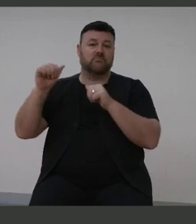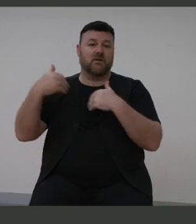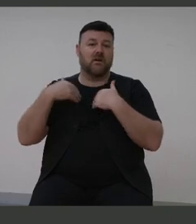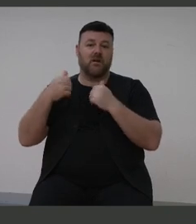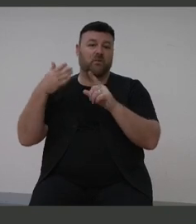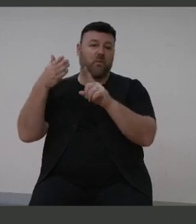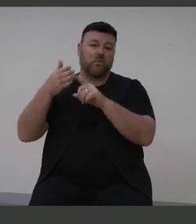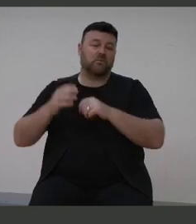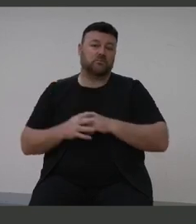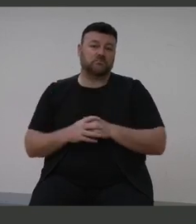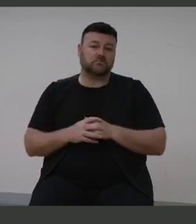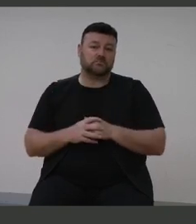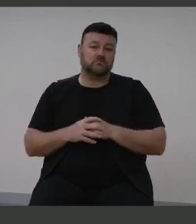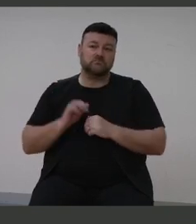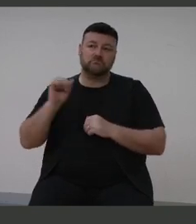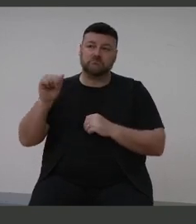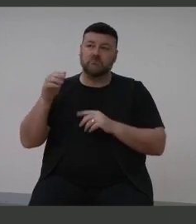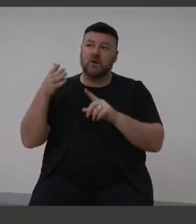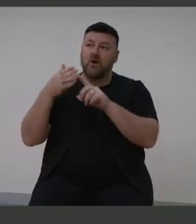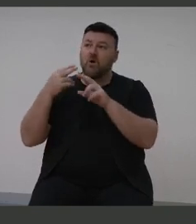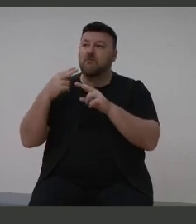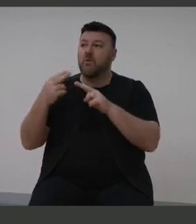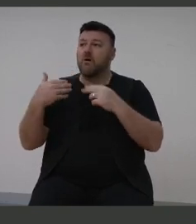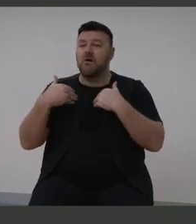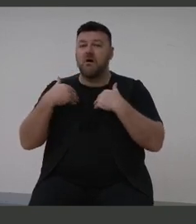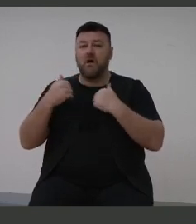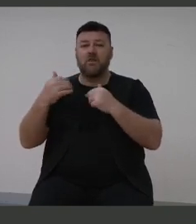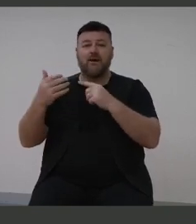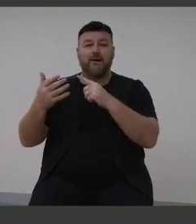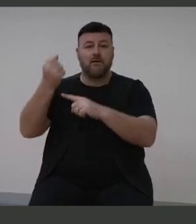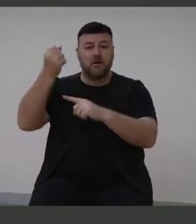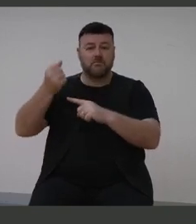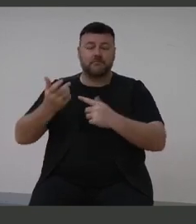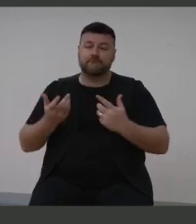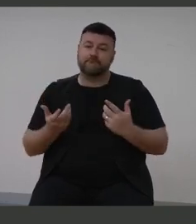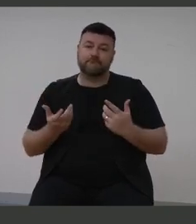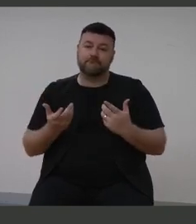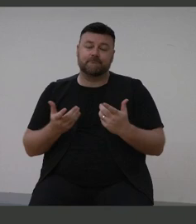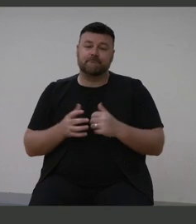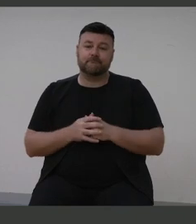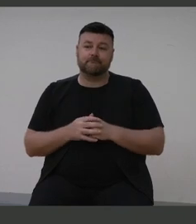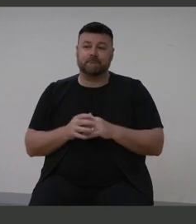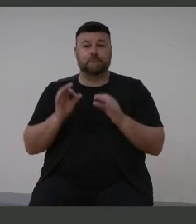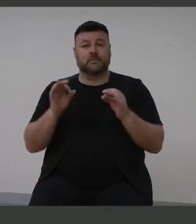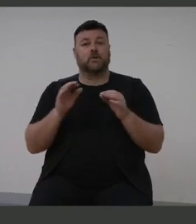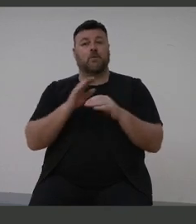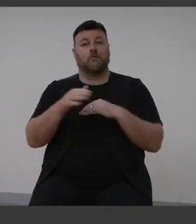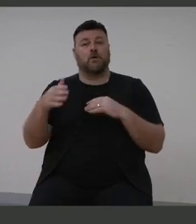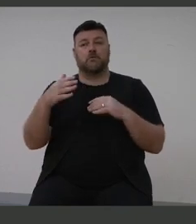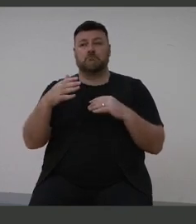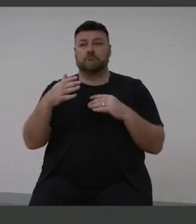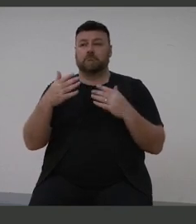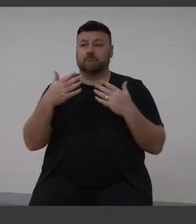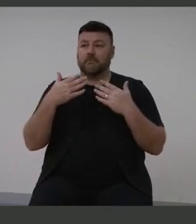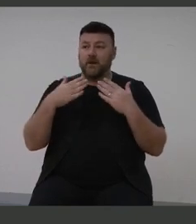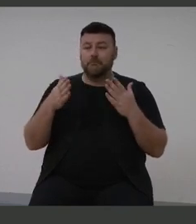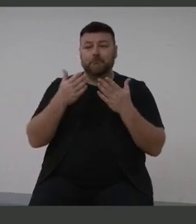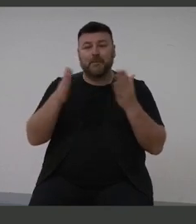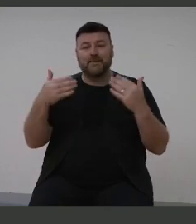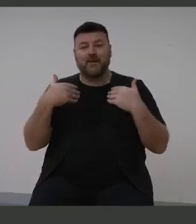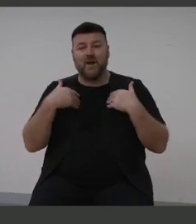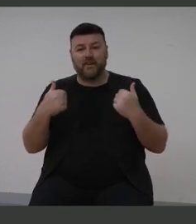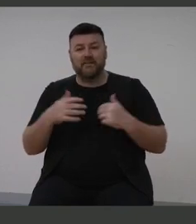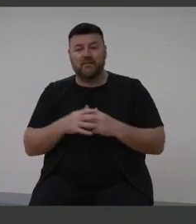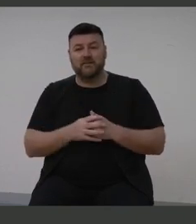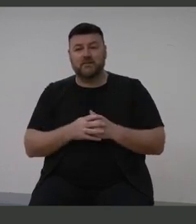their goals around health outcomes, particularly around public health outcomes. And I think it's incumbent upon us